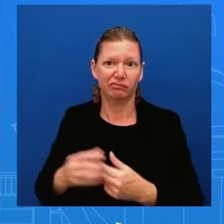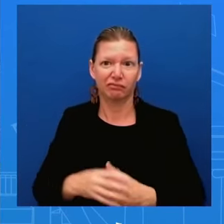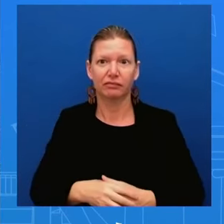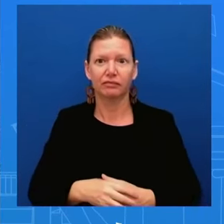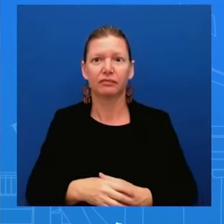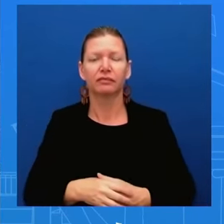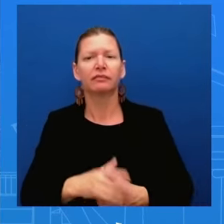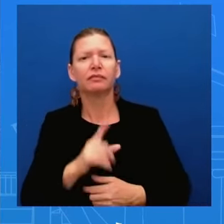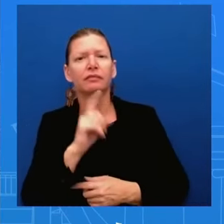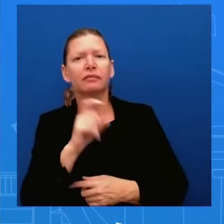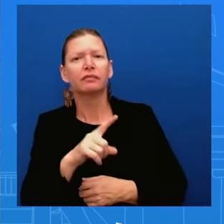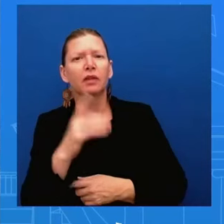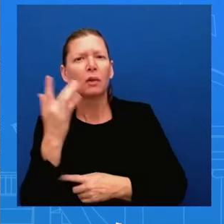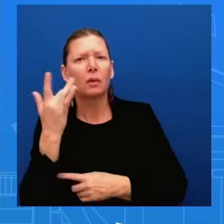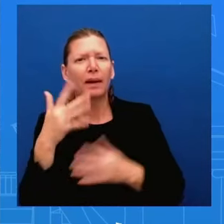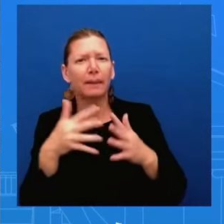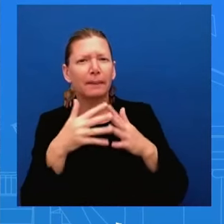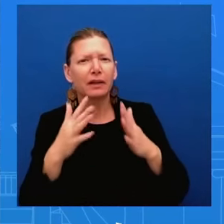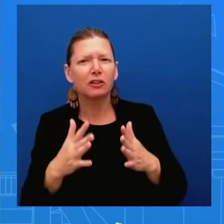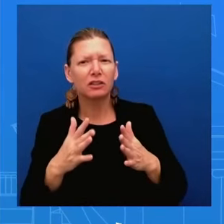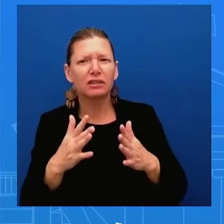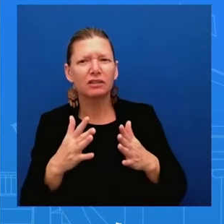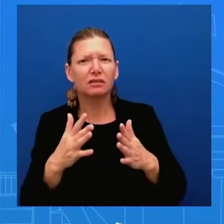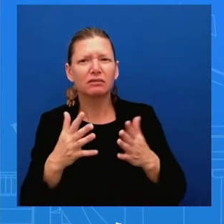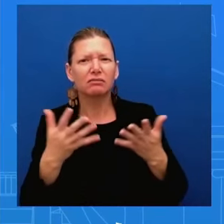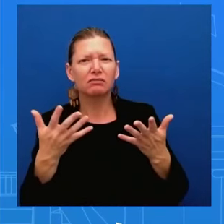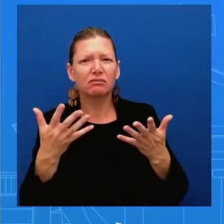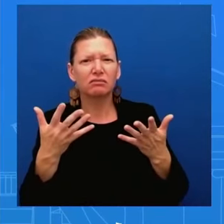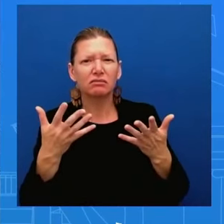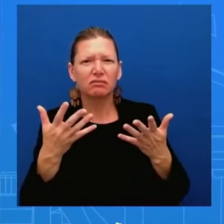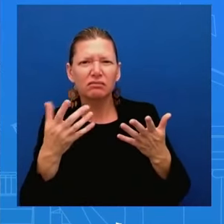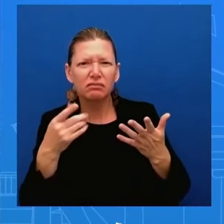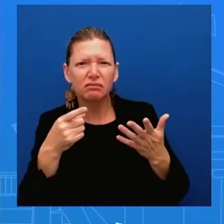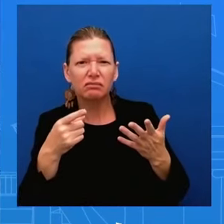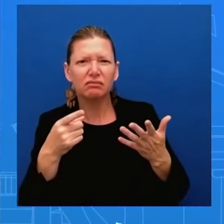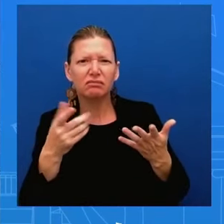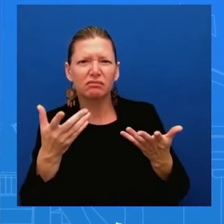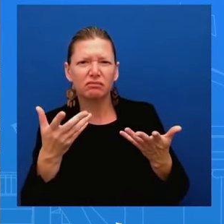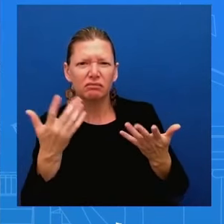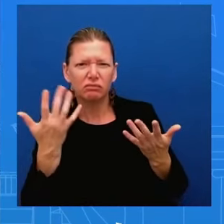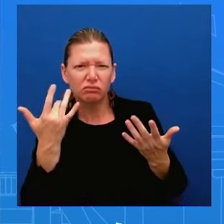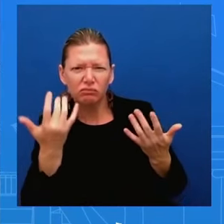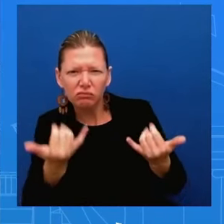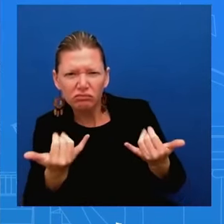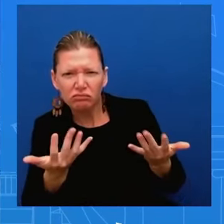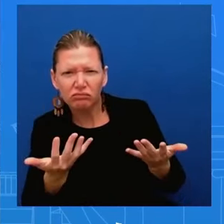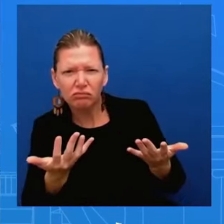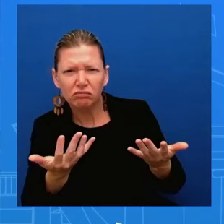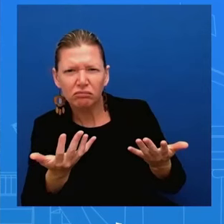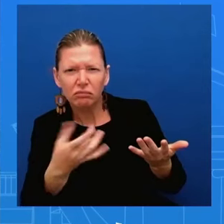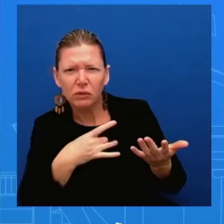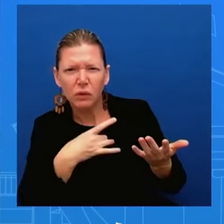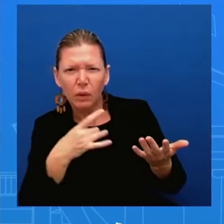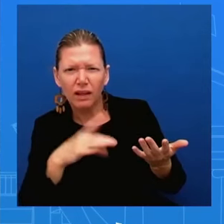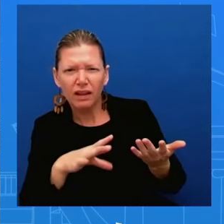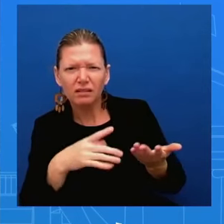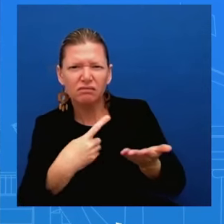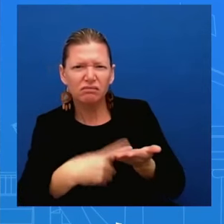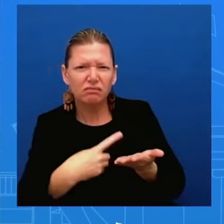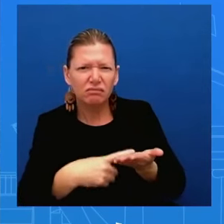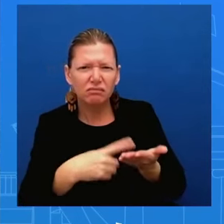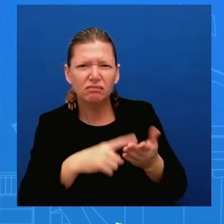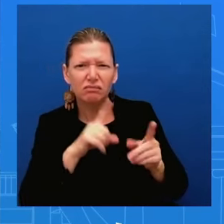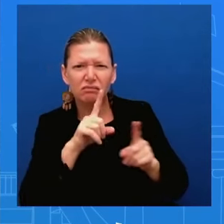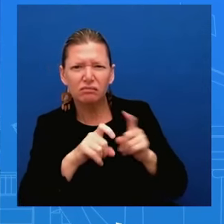on president biden right now what do you mean i know you don't like to talk about polls like the uh 506